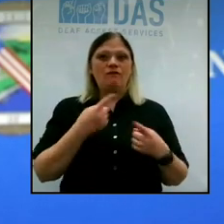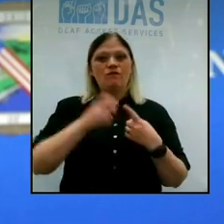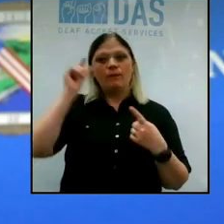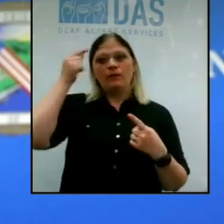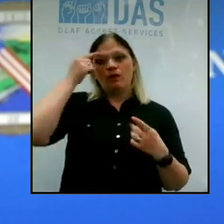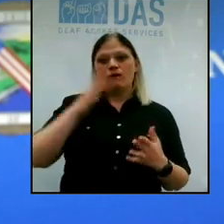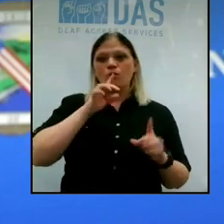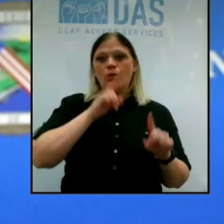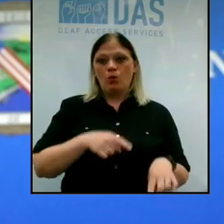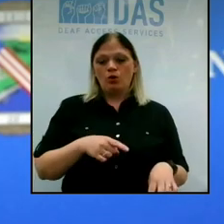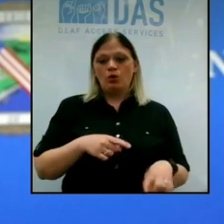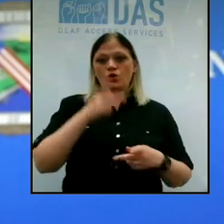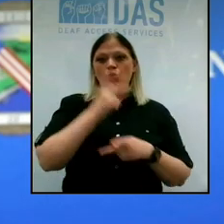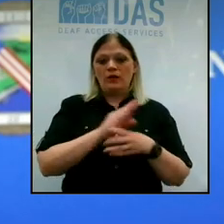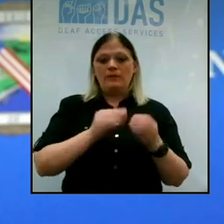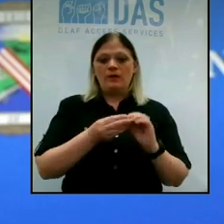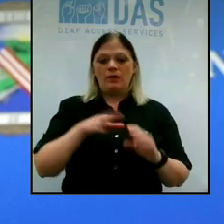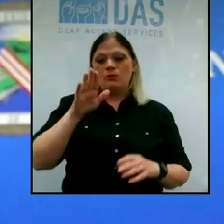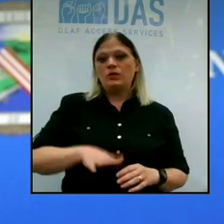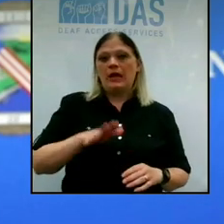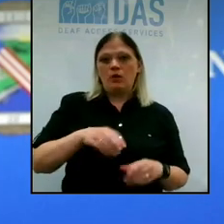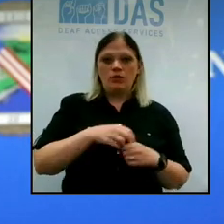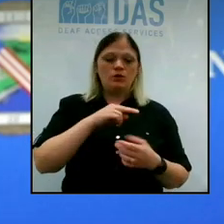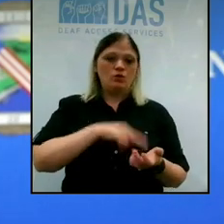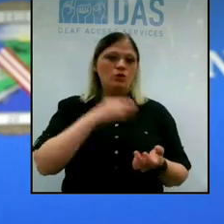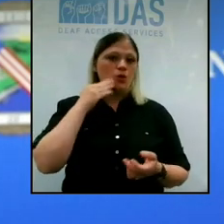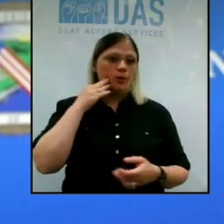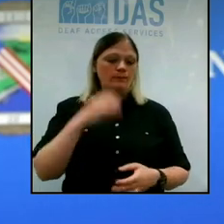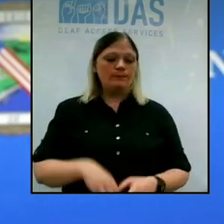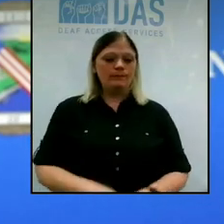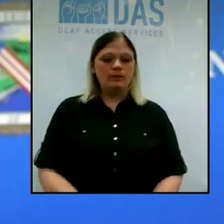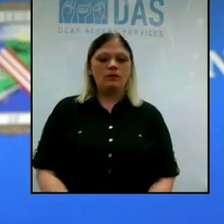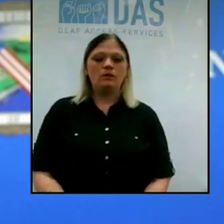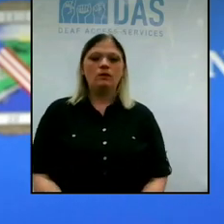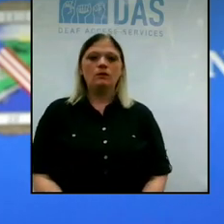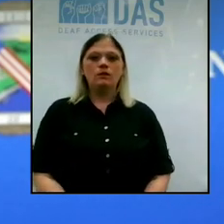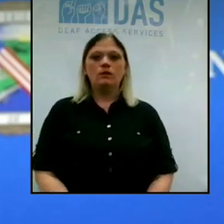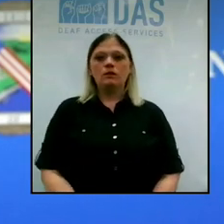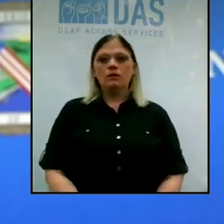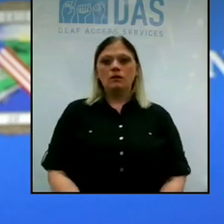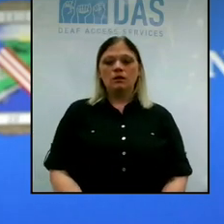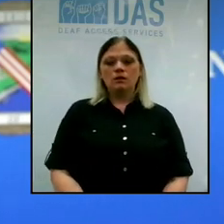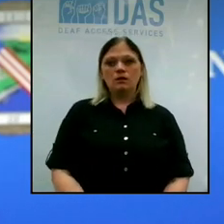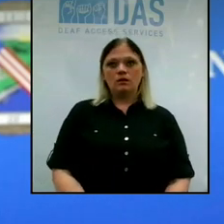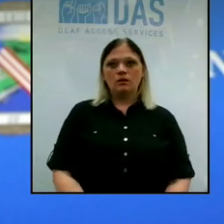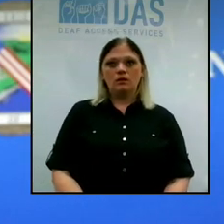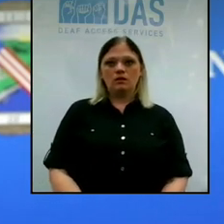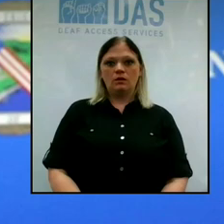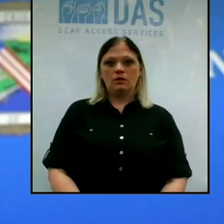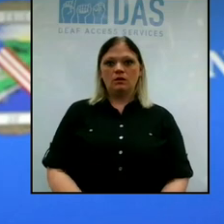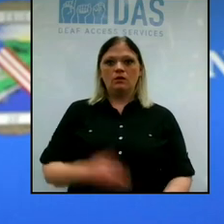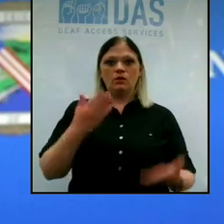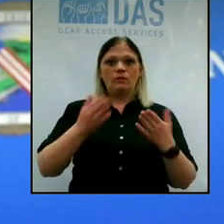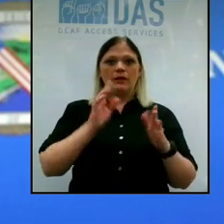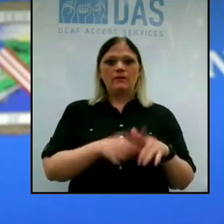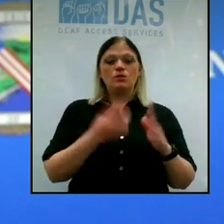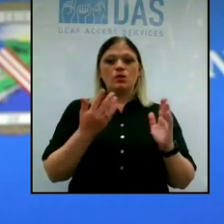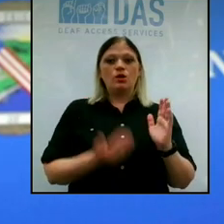governor's orders to keep our numbers down in the nursing home. So I think we can start again